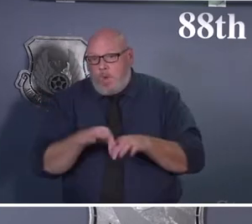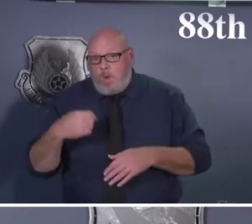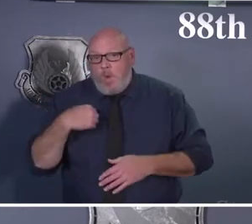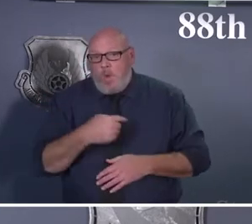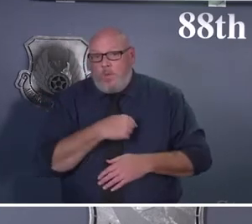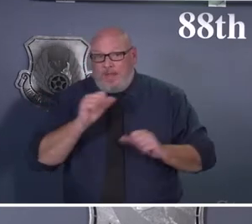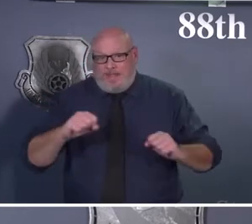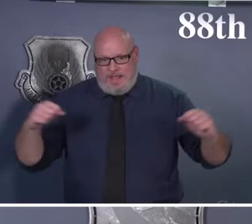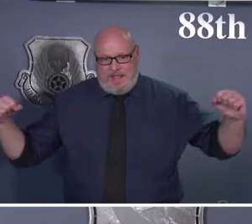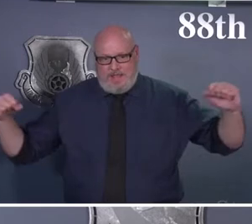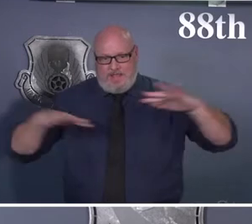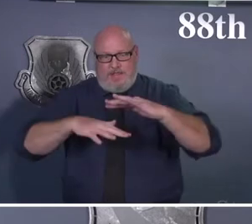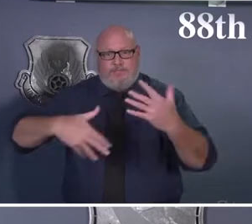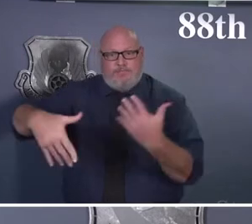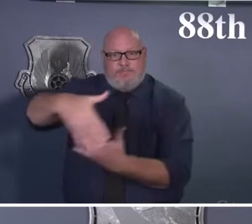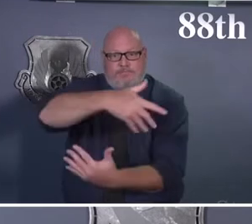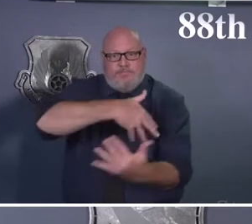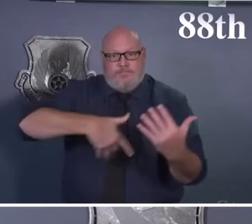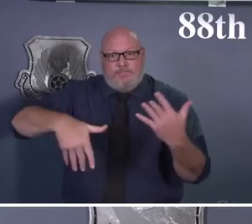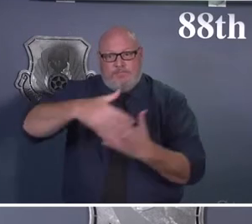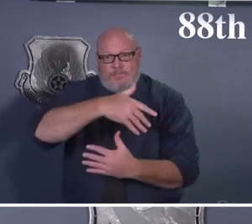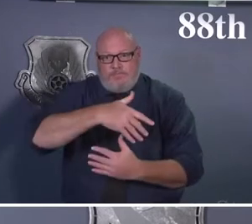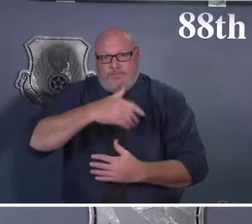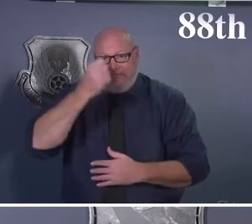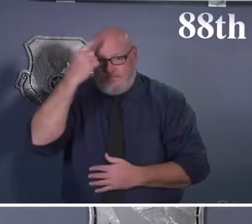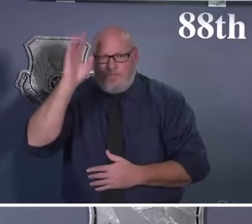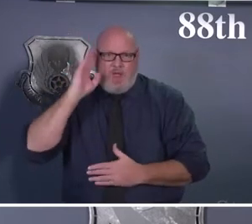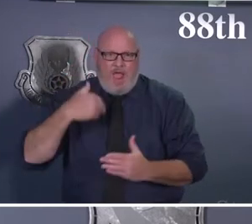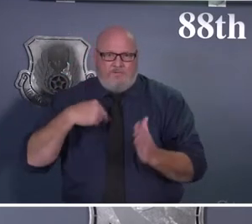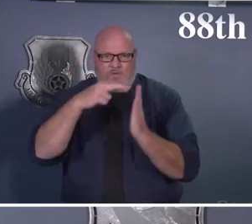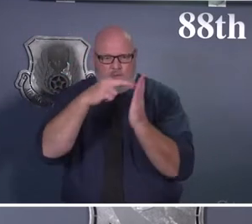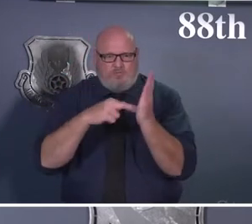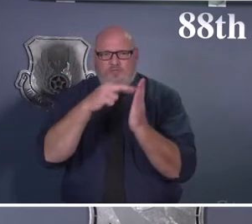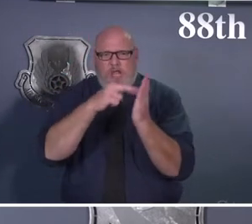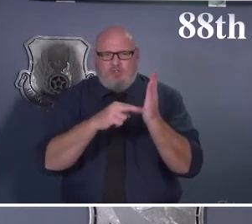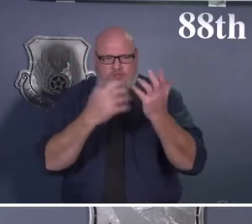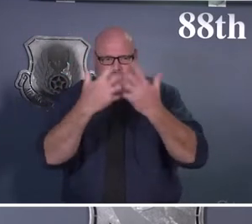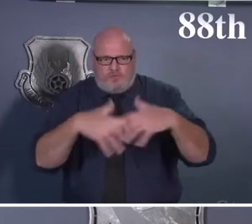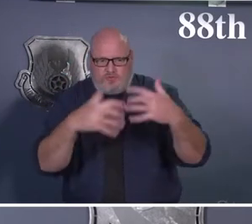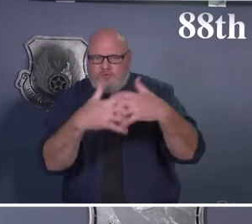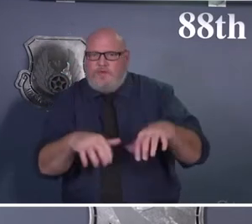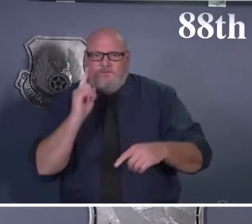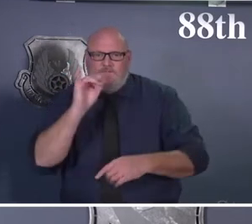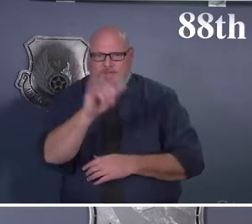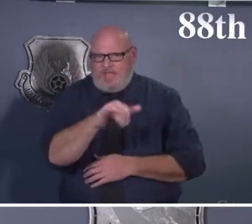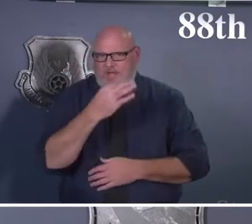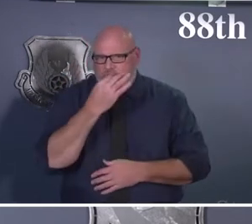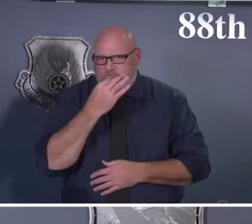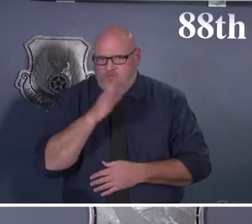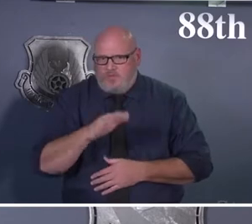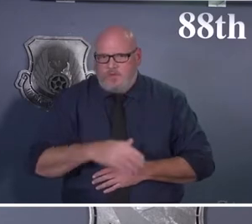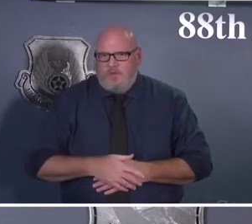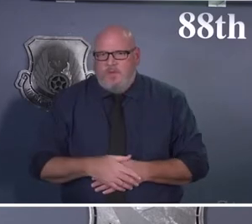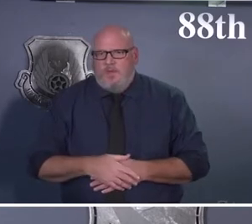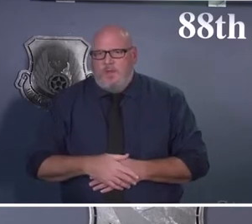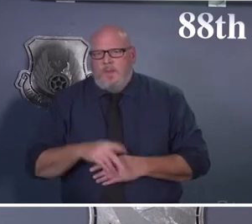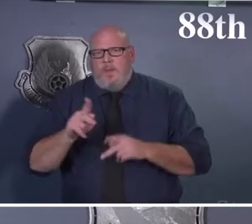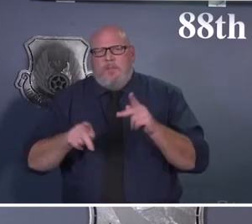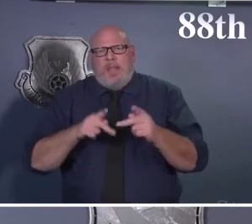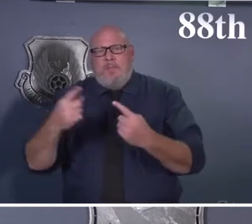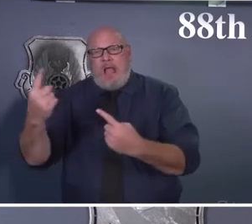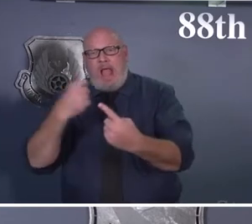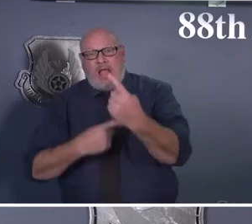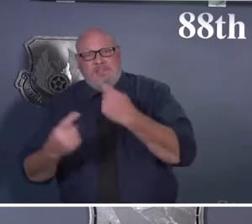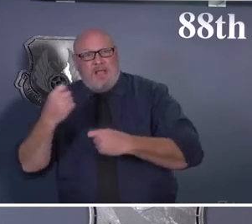we enter to that realm. One of the main questions that we get asked very frequently is in regards to masking. There are